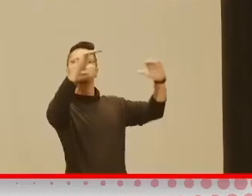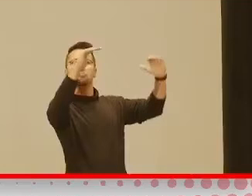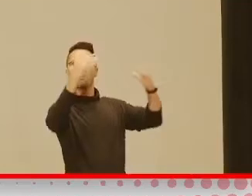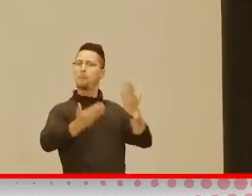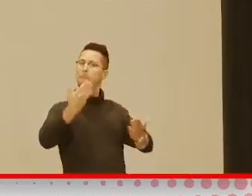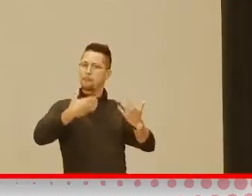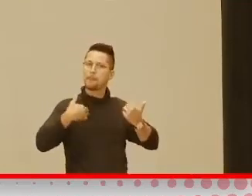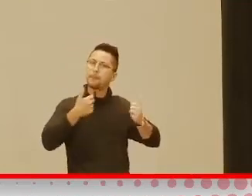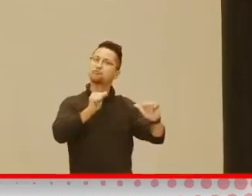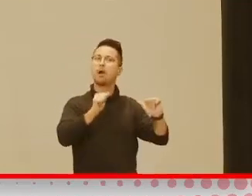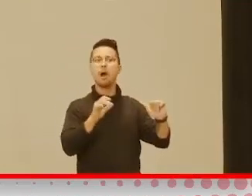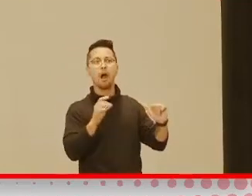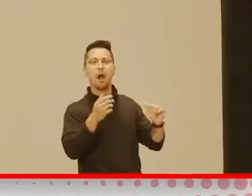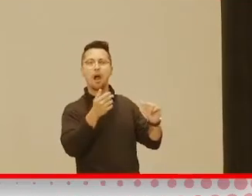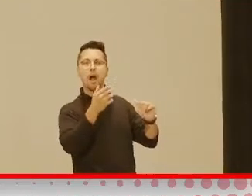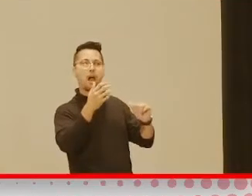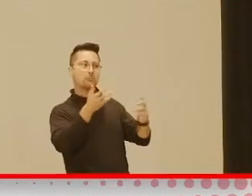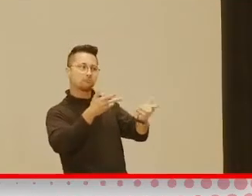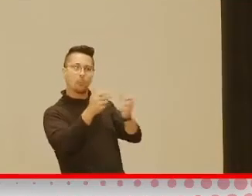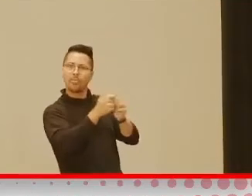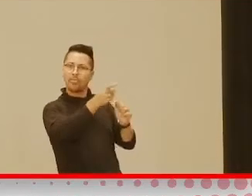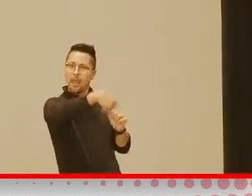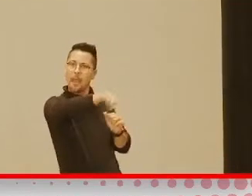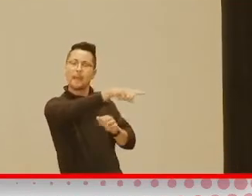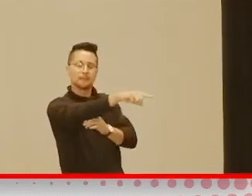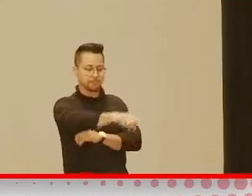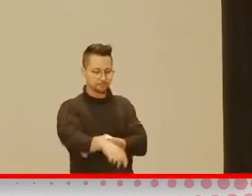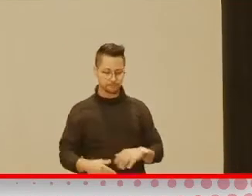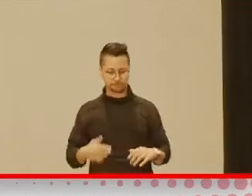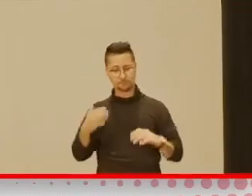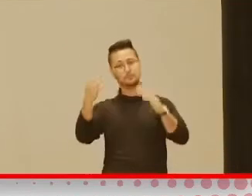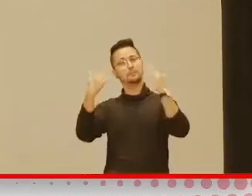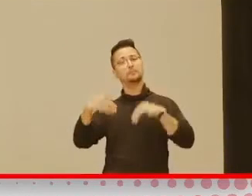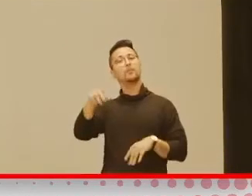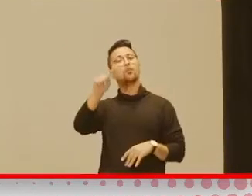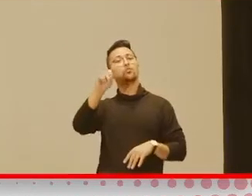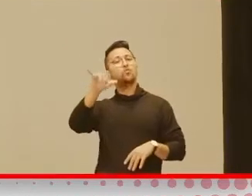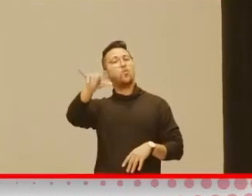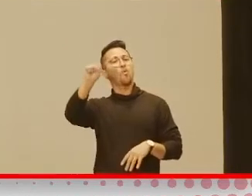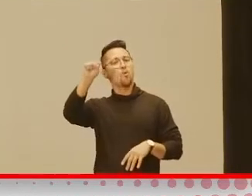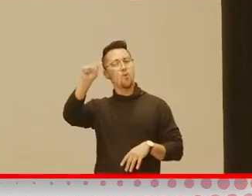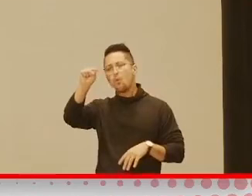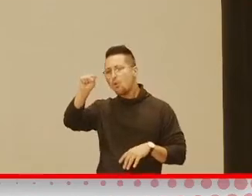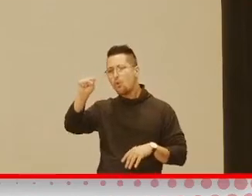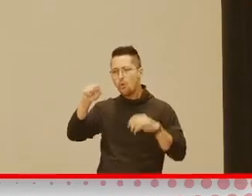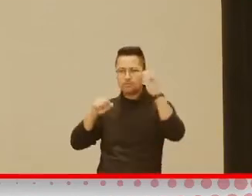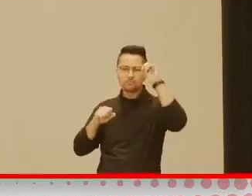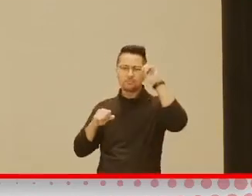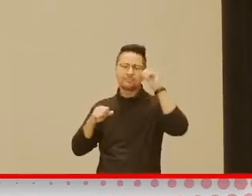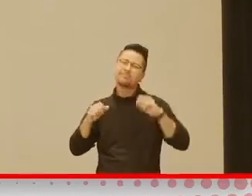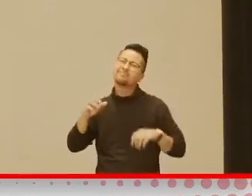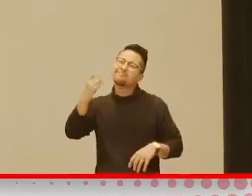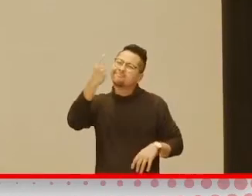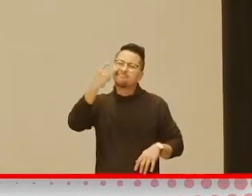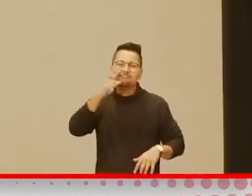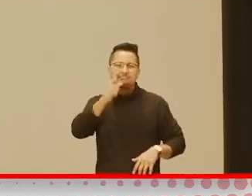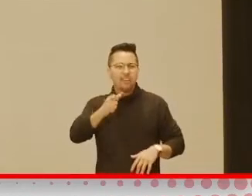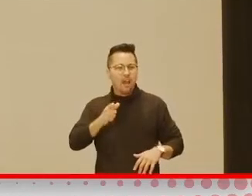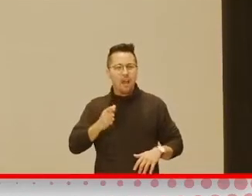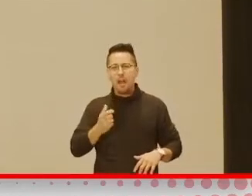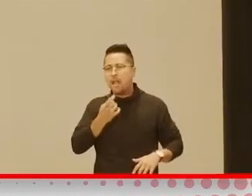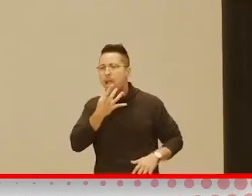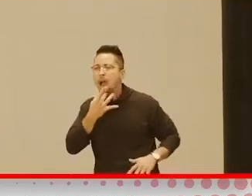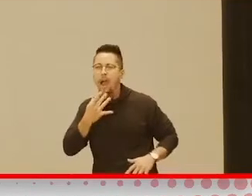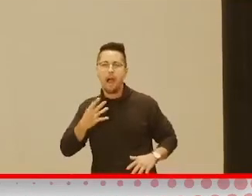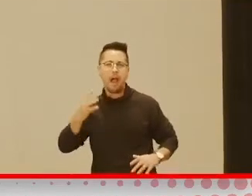Playing with toys, you know, the ones, not the ones with all the bells and whistles and lights and noises and all those